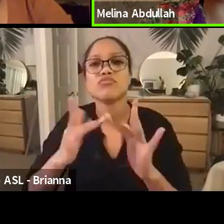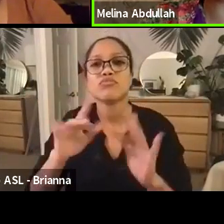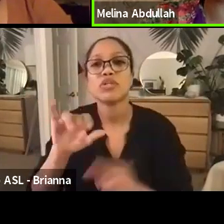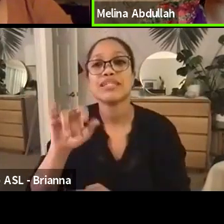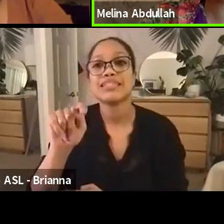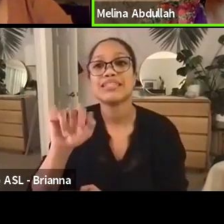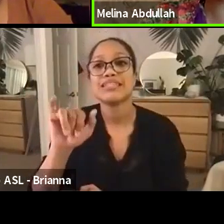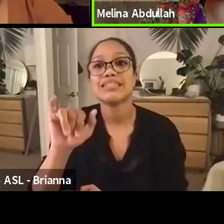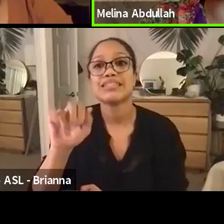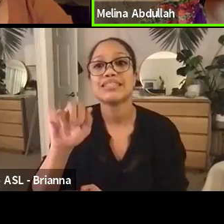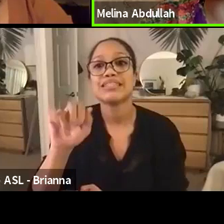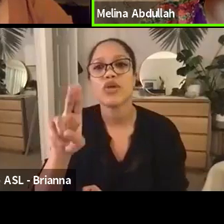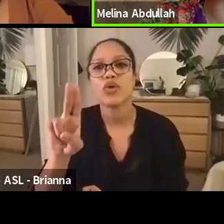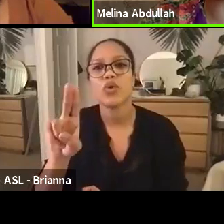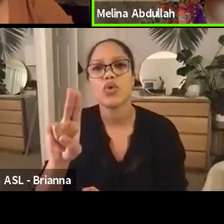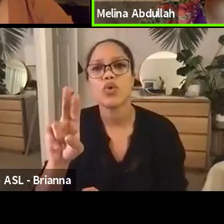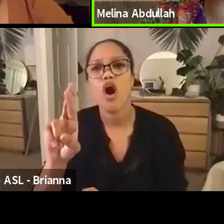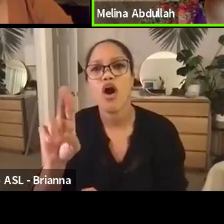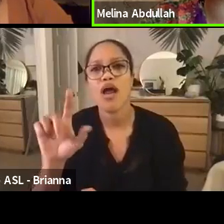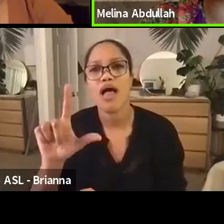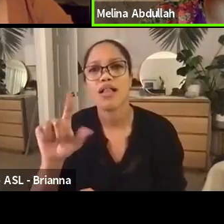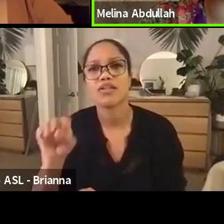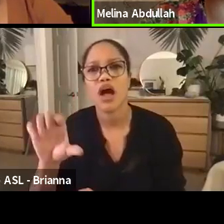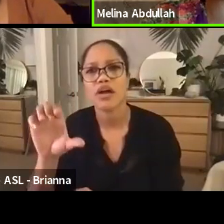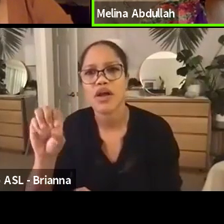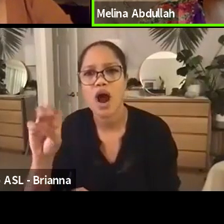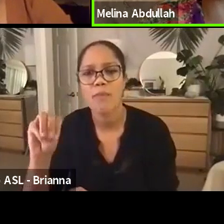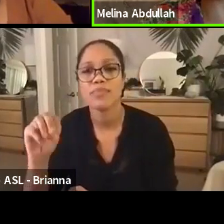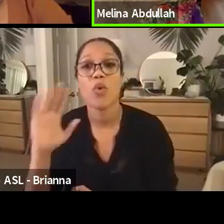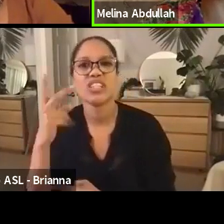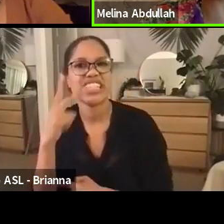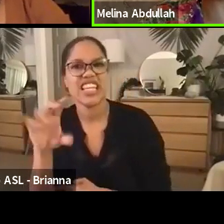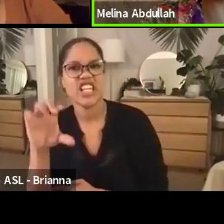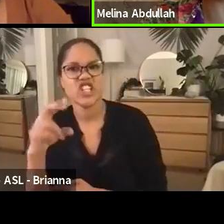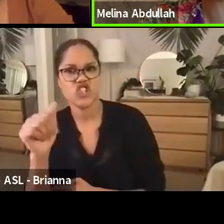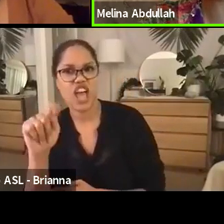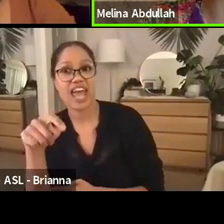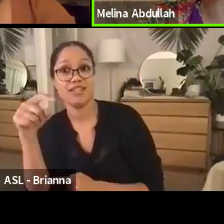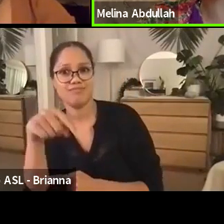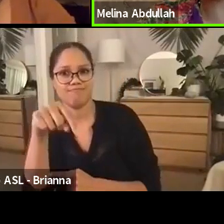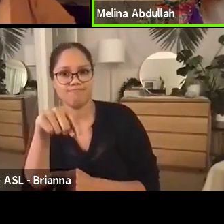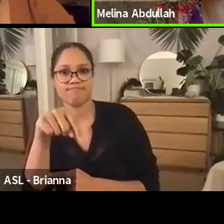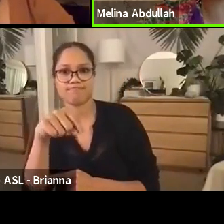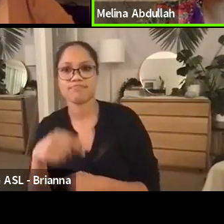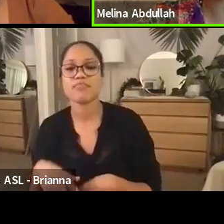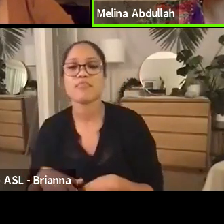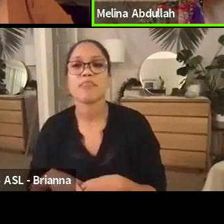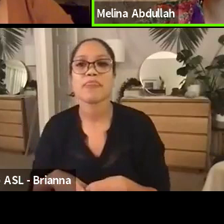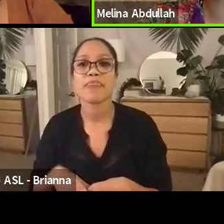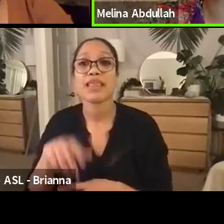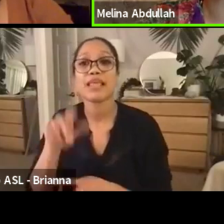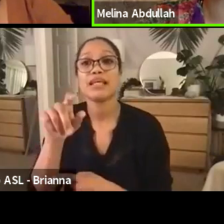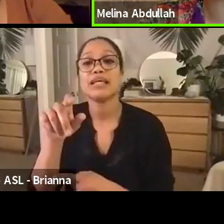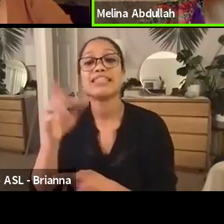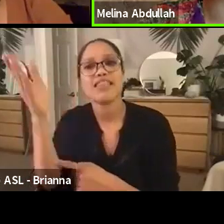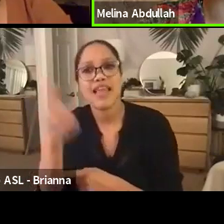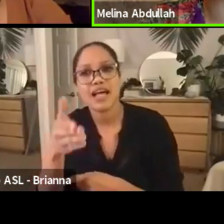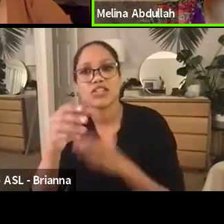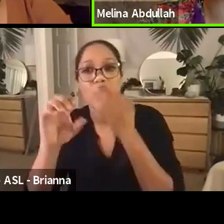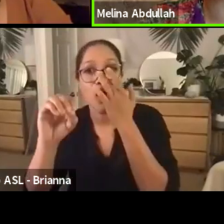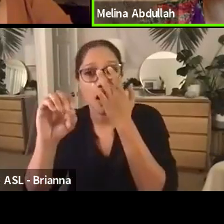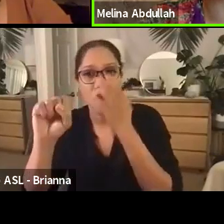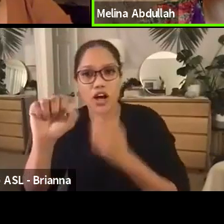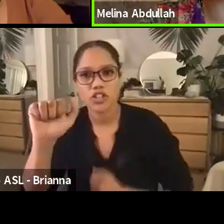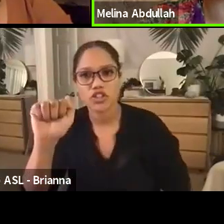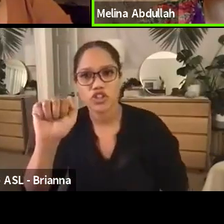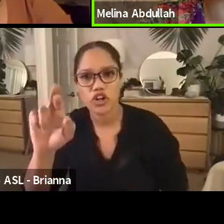Maybe Phillip or Megan can type this in the chat. tinyurl.com slash Oscar Grant